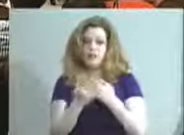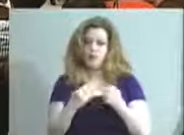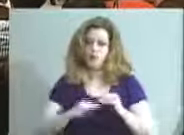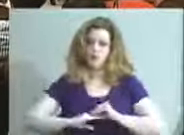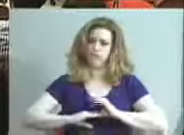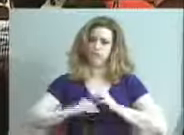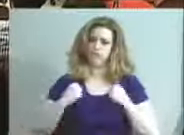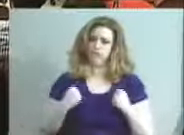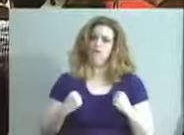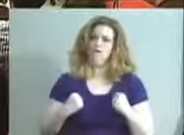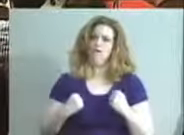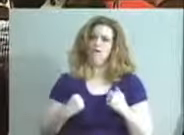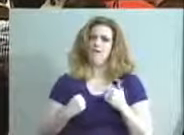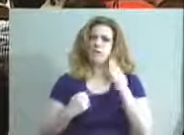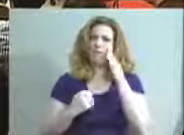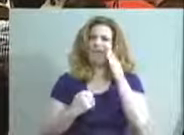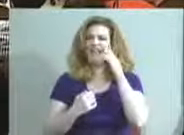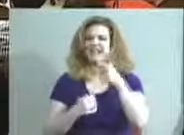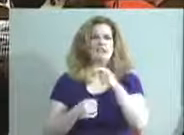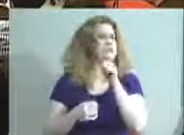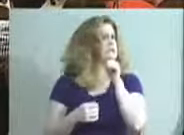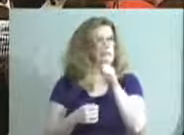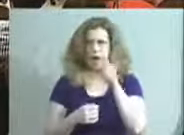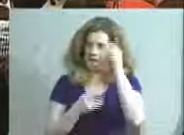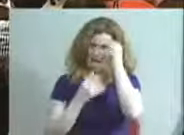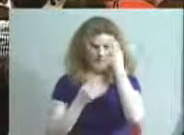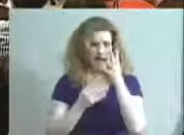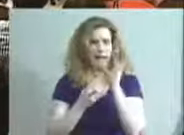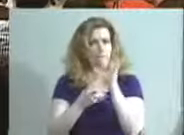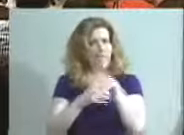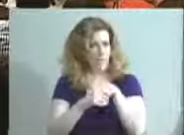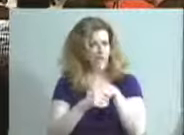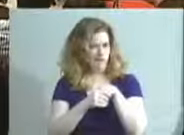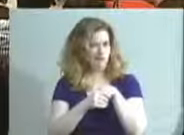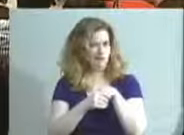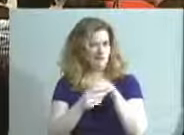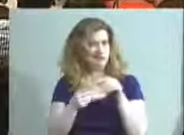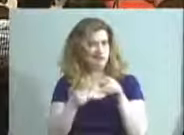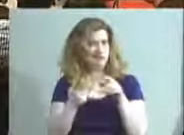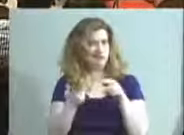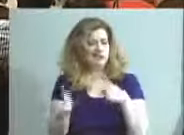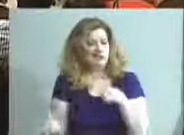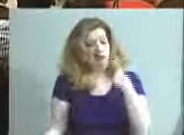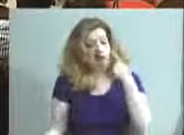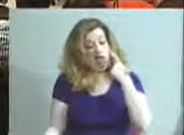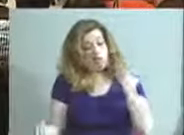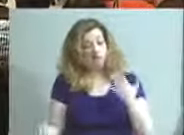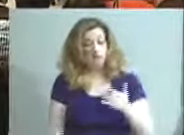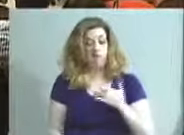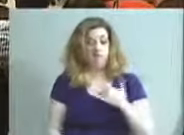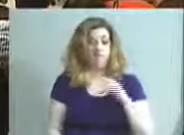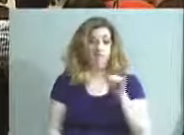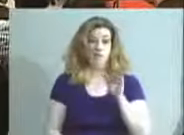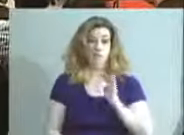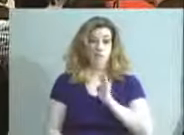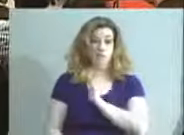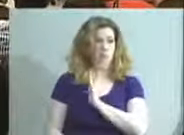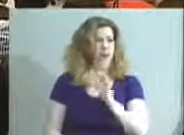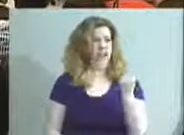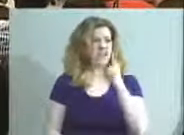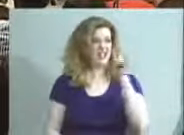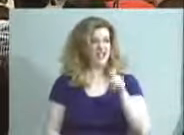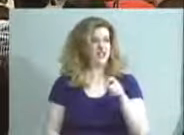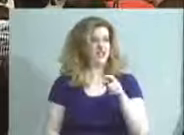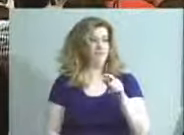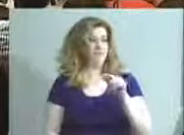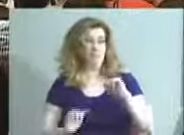But I think there's a non-data element. I, I mean, I think, I feel like the board has to just put it